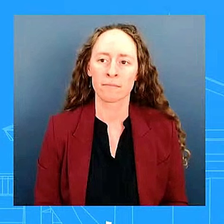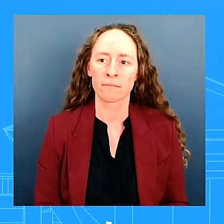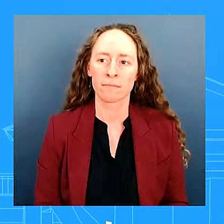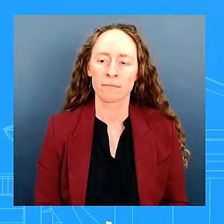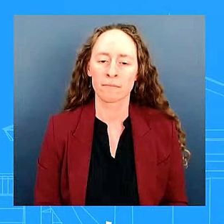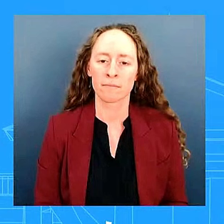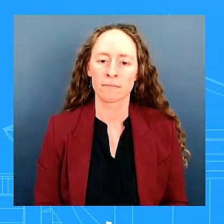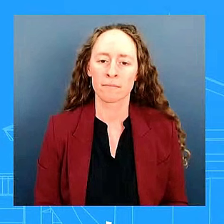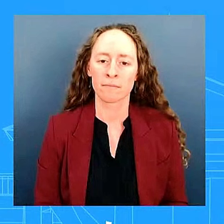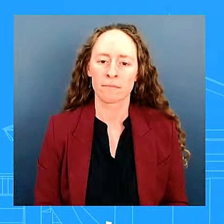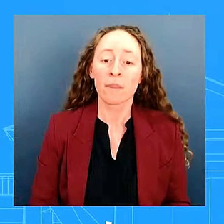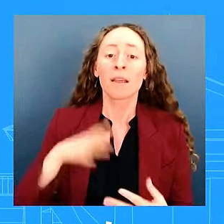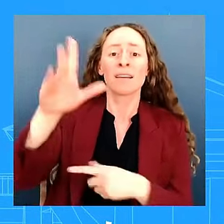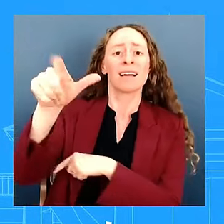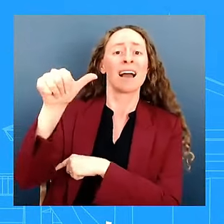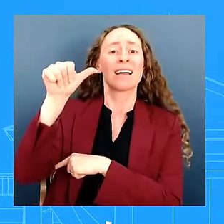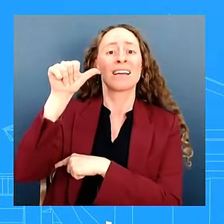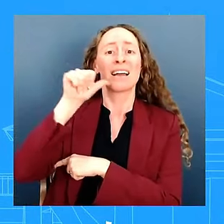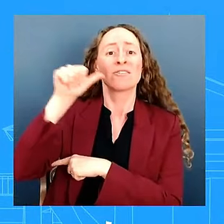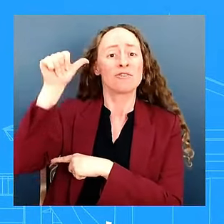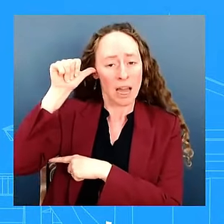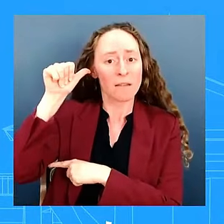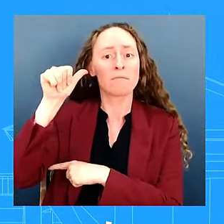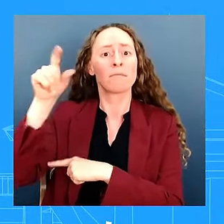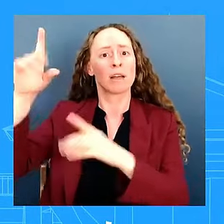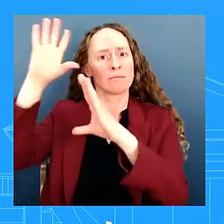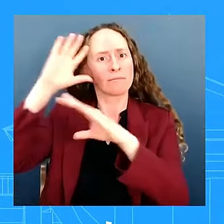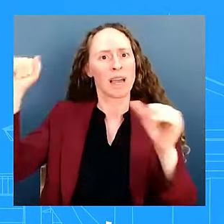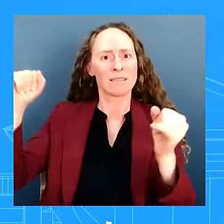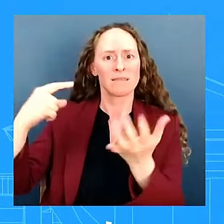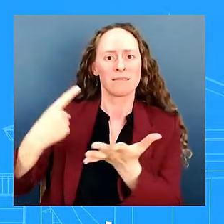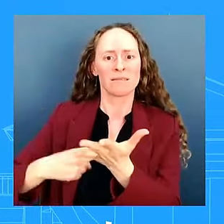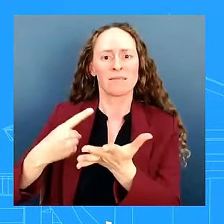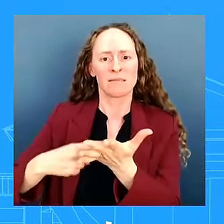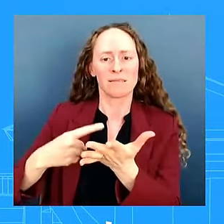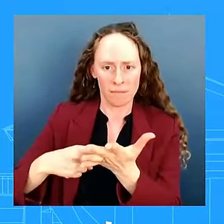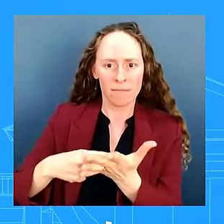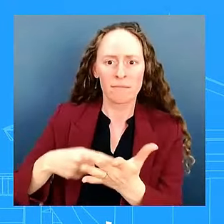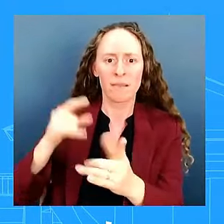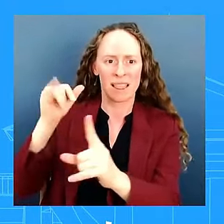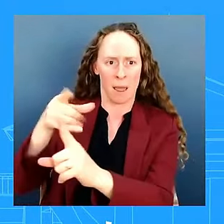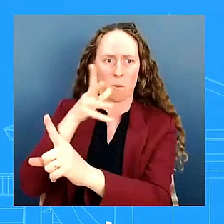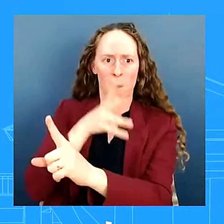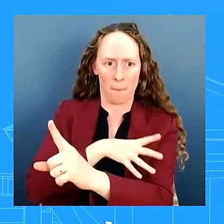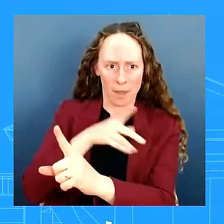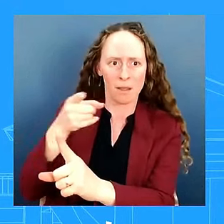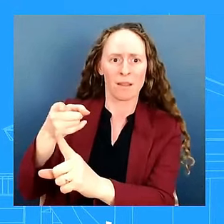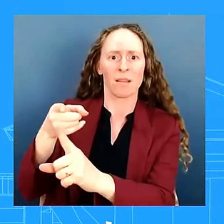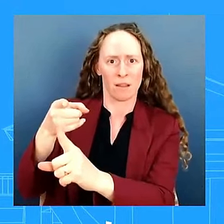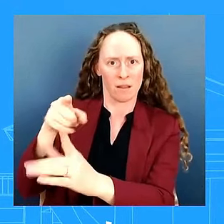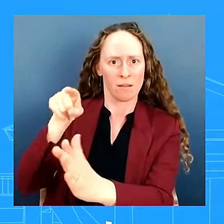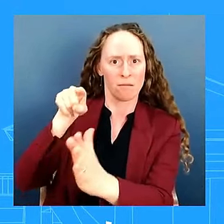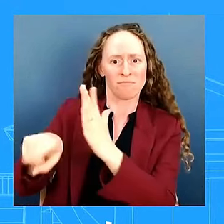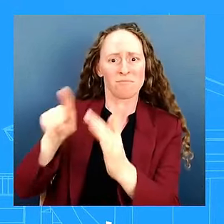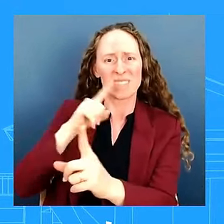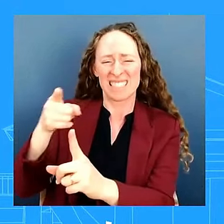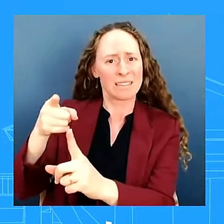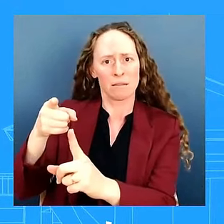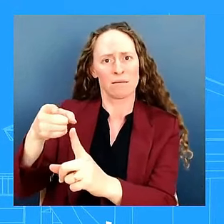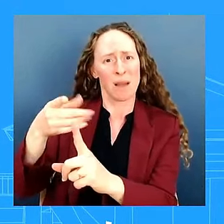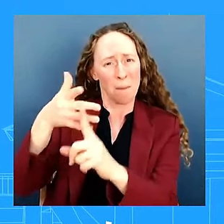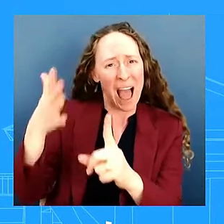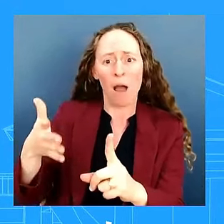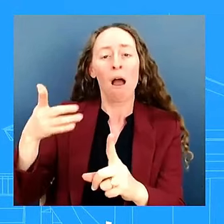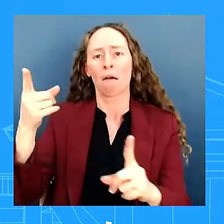of aisha noor as um a tragic error i'm just wondering how the white house came to this conclusion considering that she